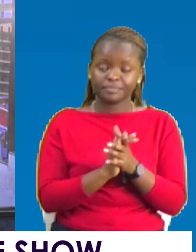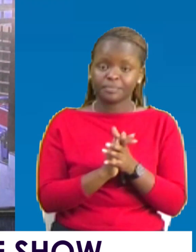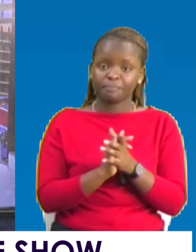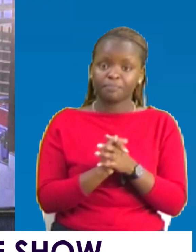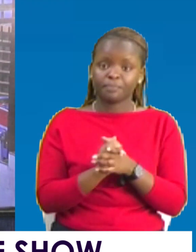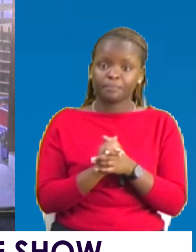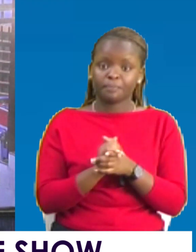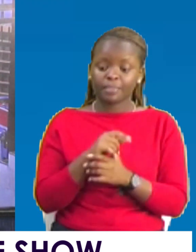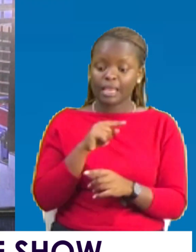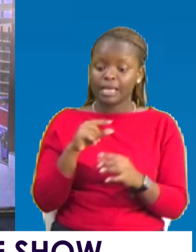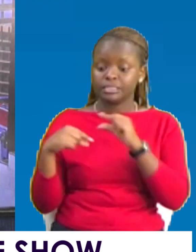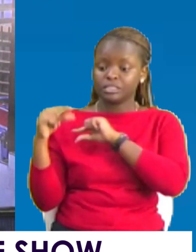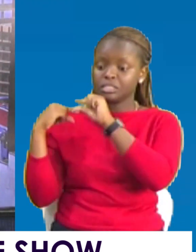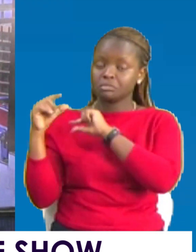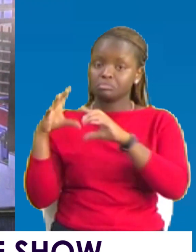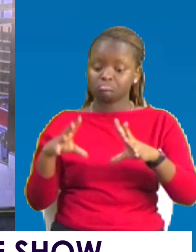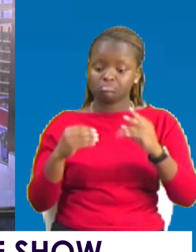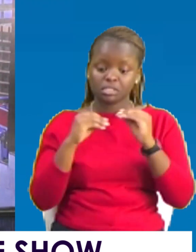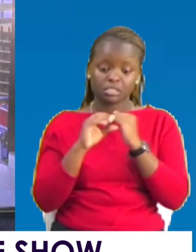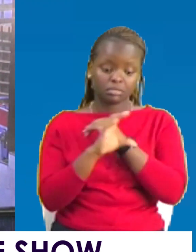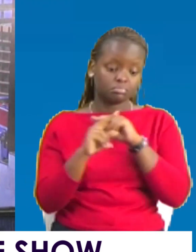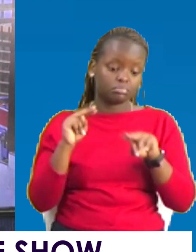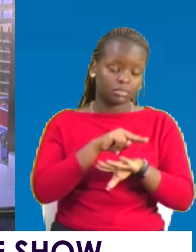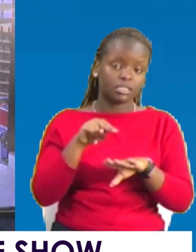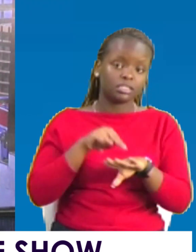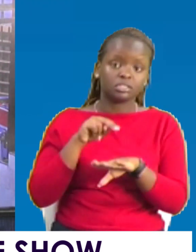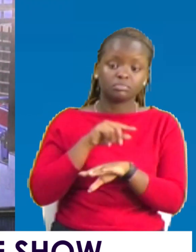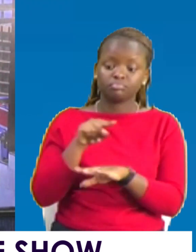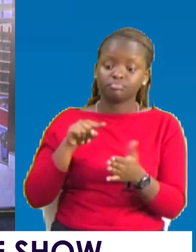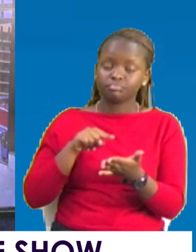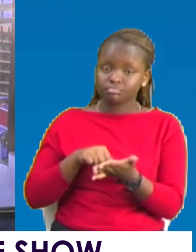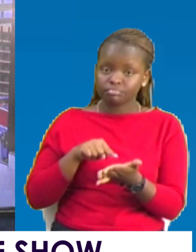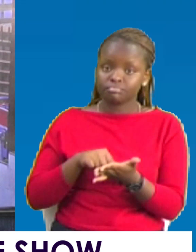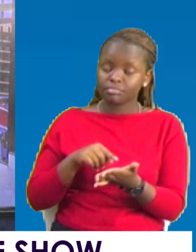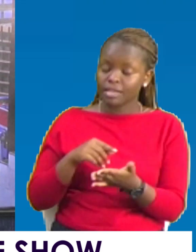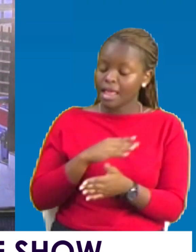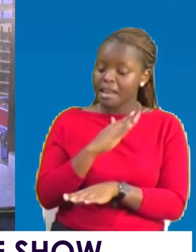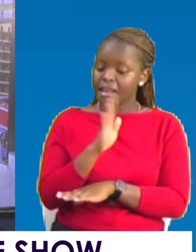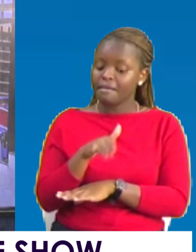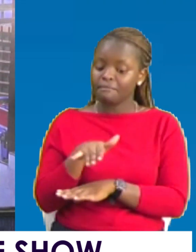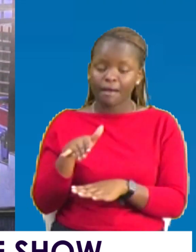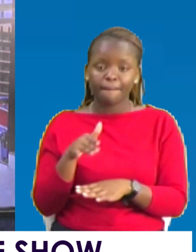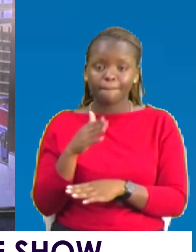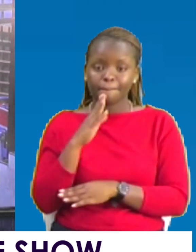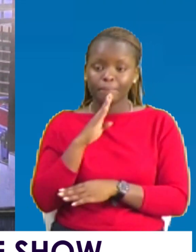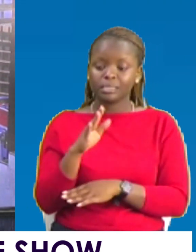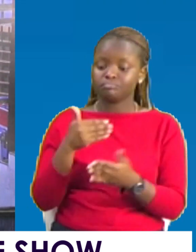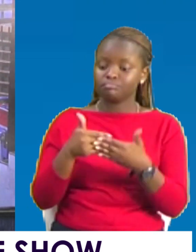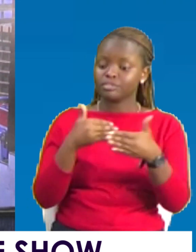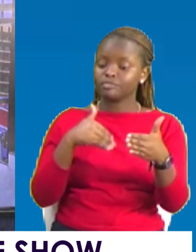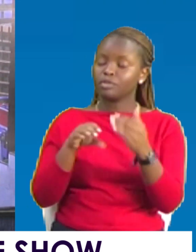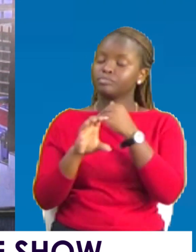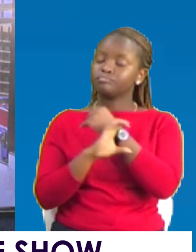This is the generation that is going to take this nation to a place you have never ever been to before as a country.